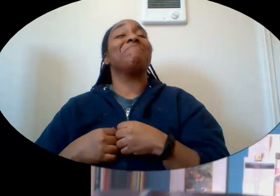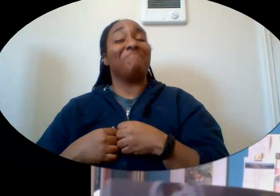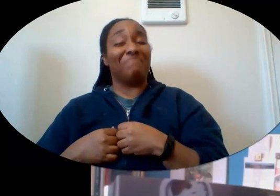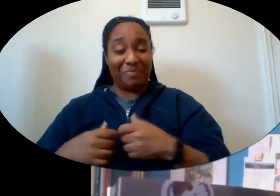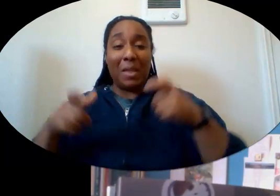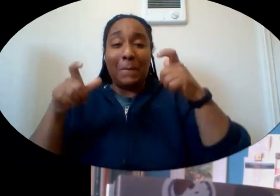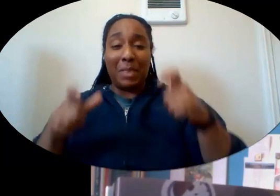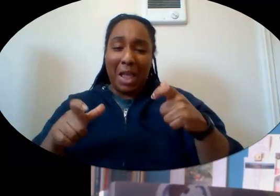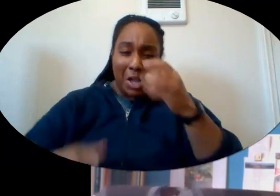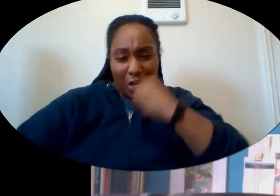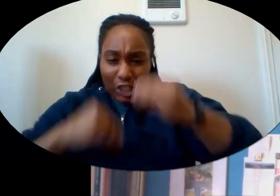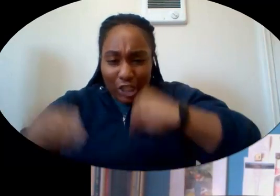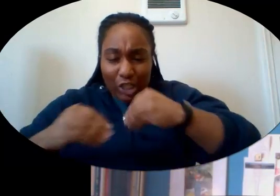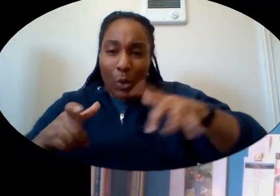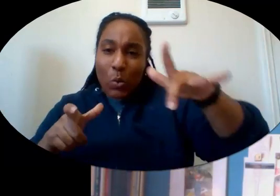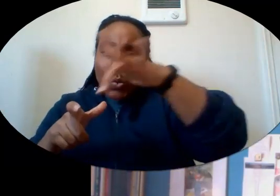And they did.